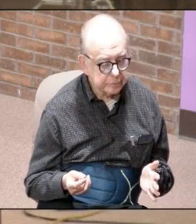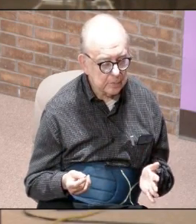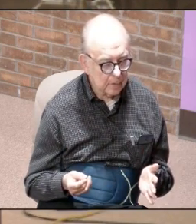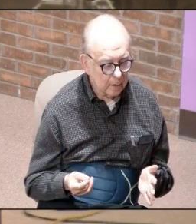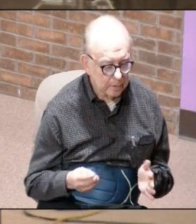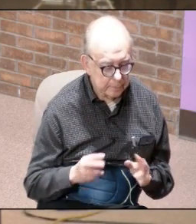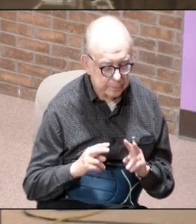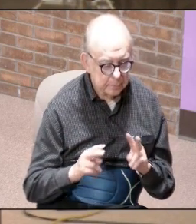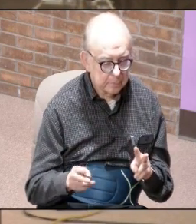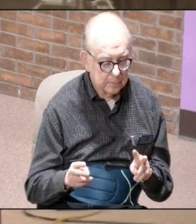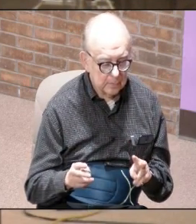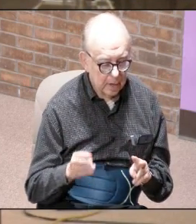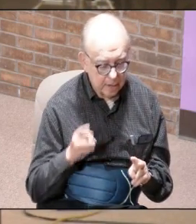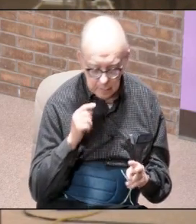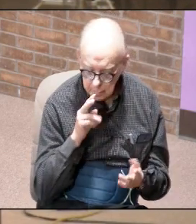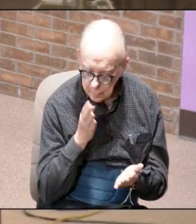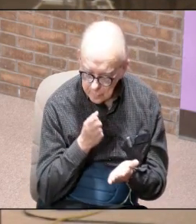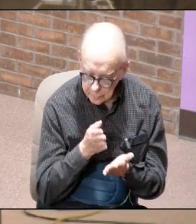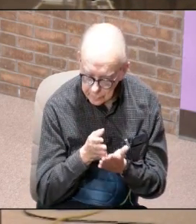he was looking straight through me